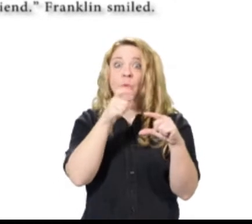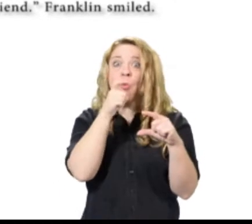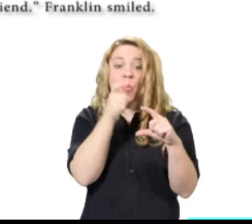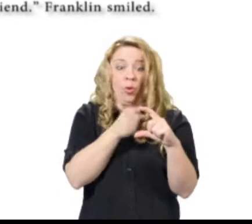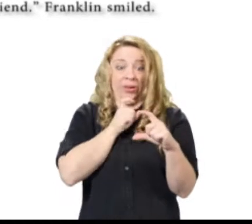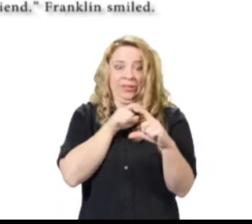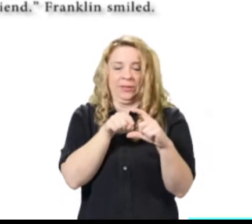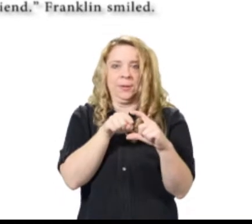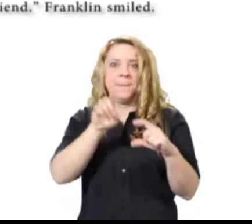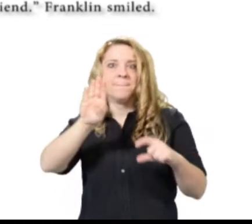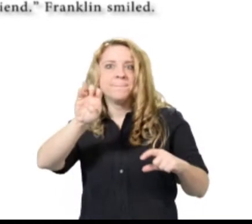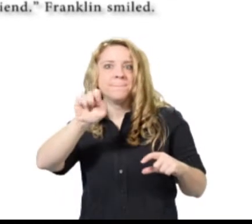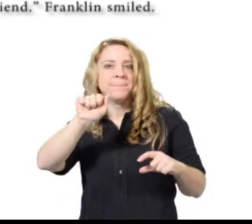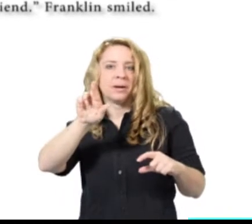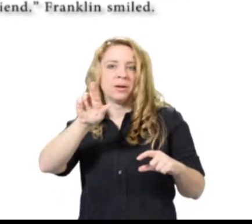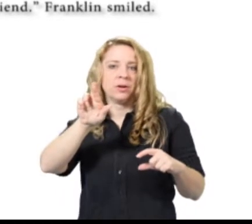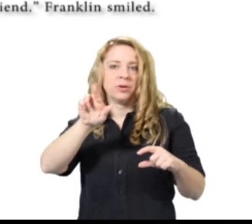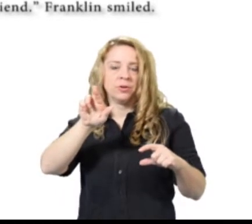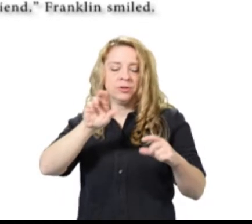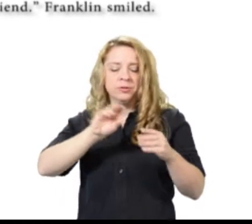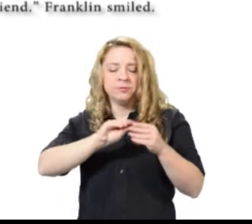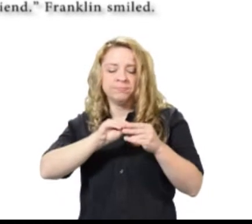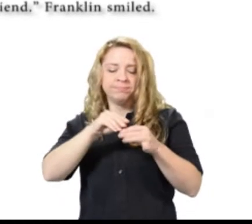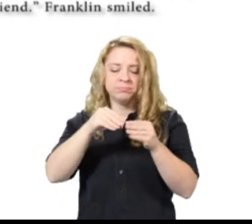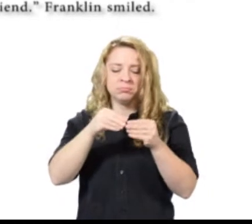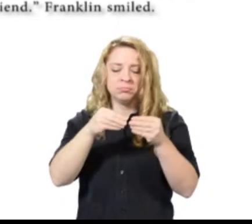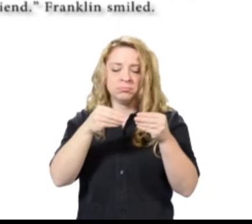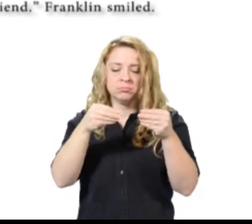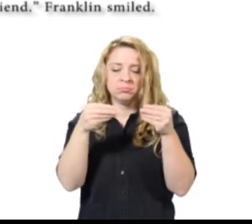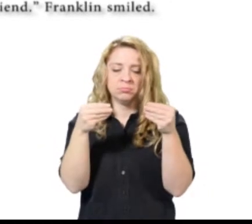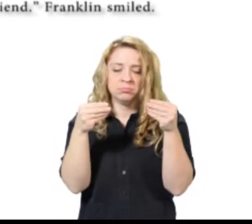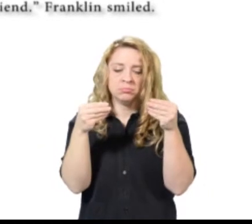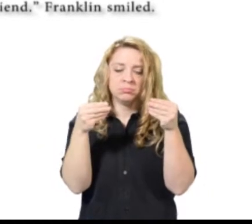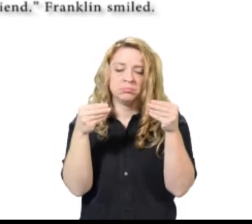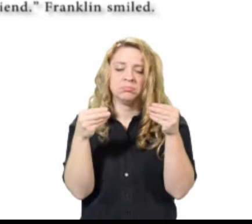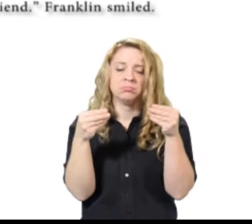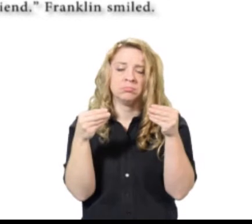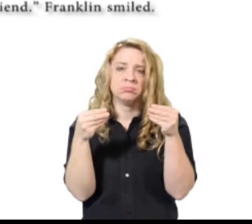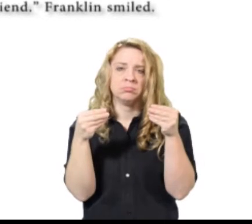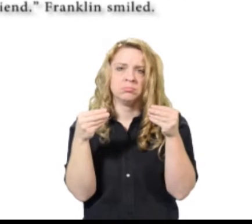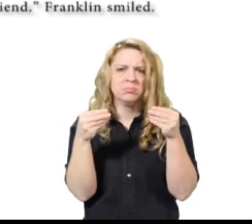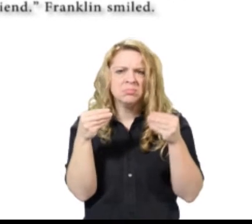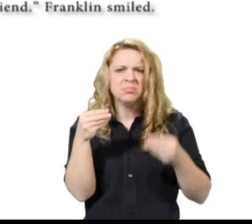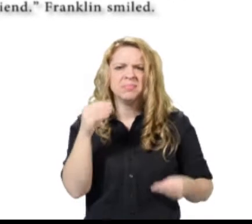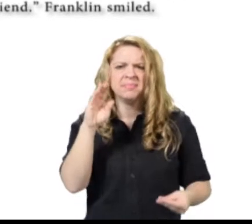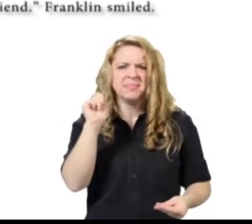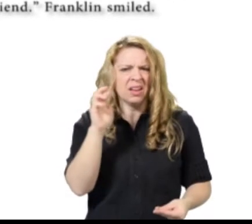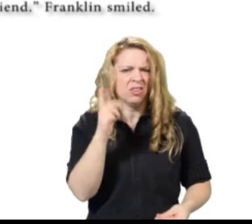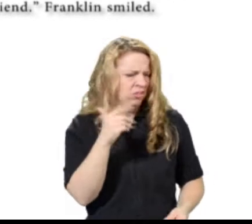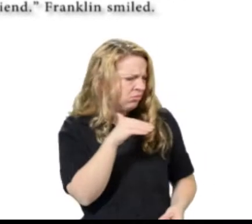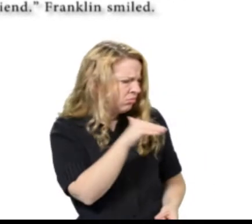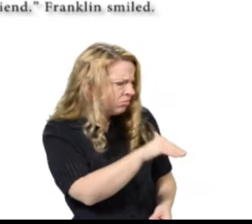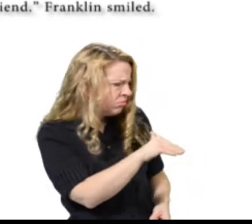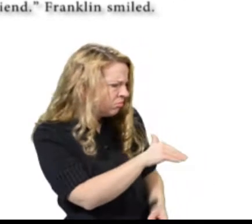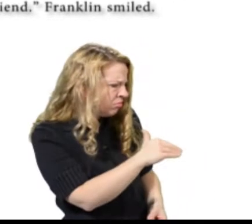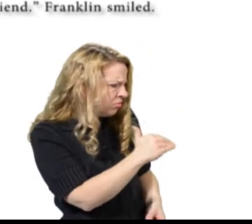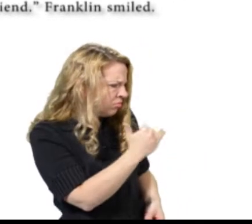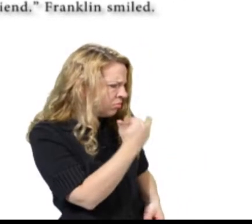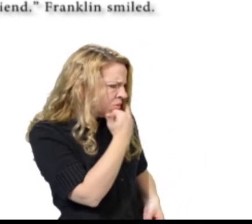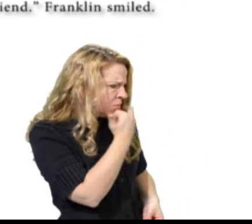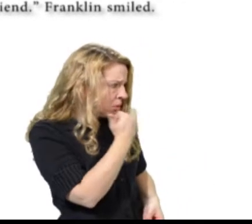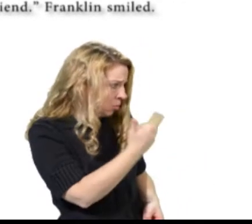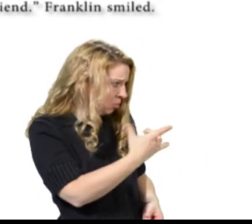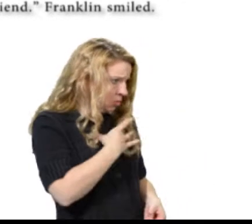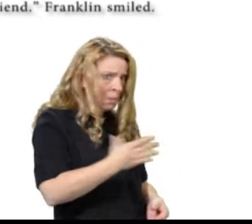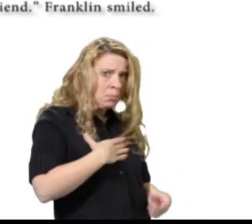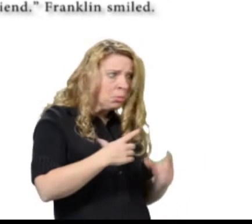He sighed as he opened Bear's card. What's wrong, Franklin? Asked Bear. Don't you like my card?